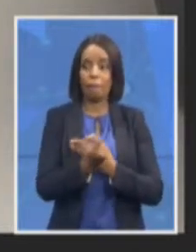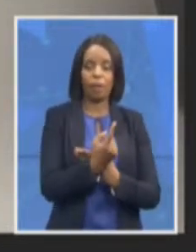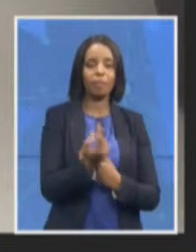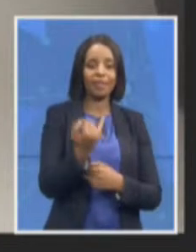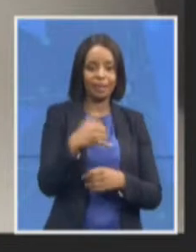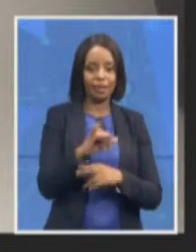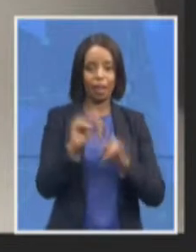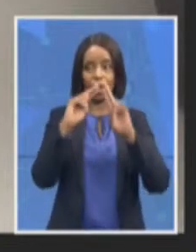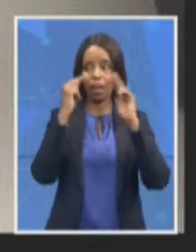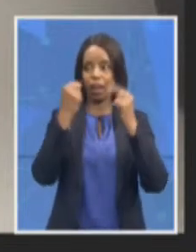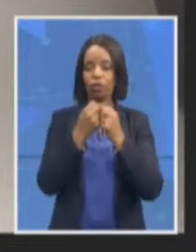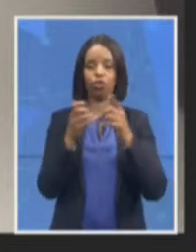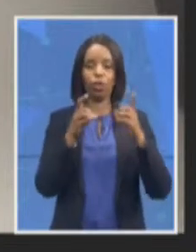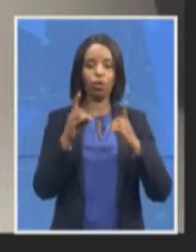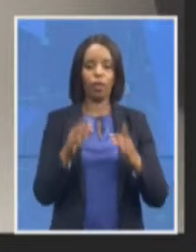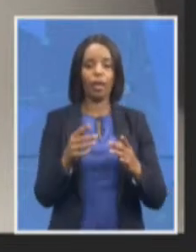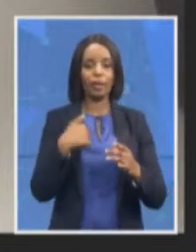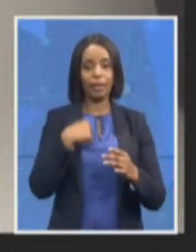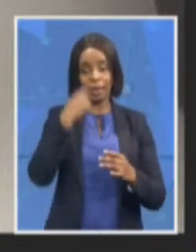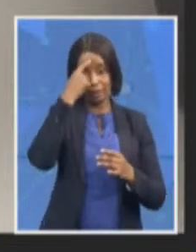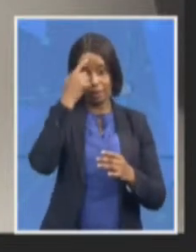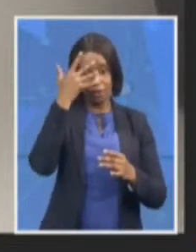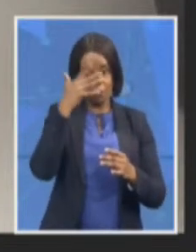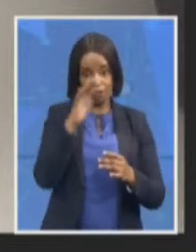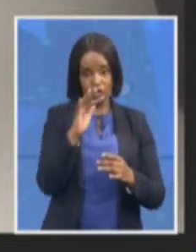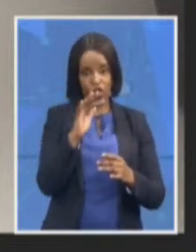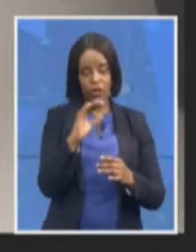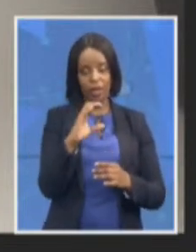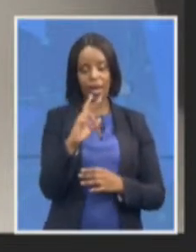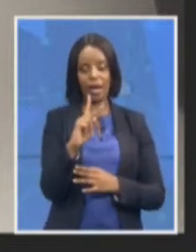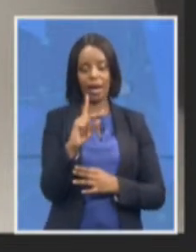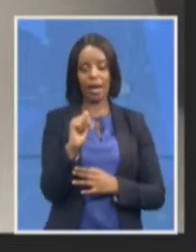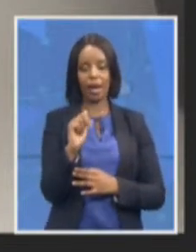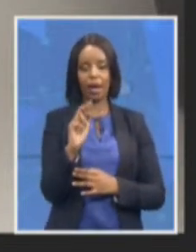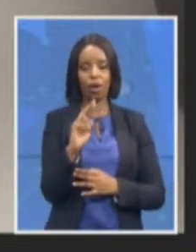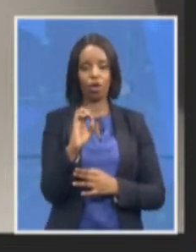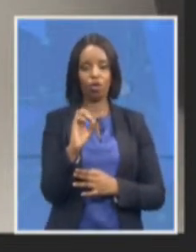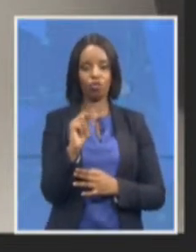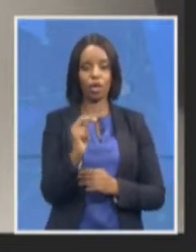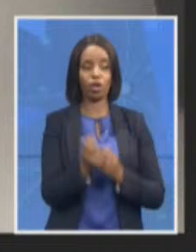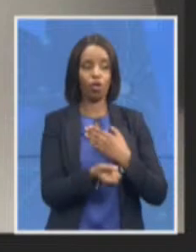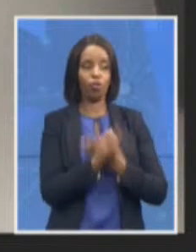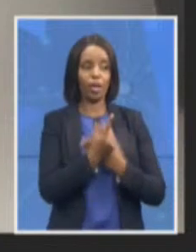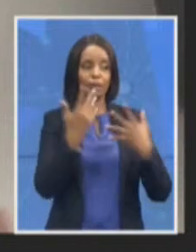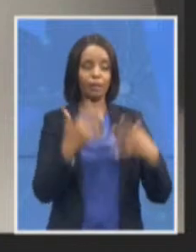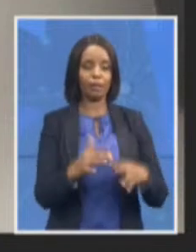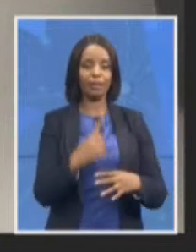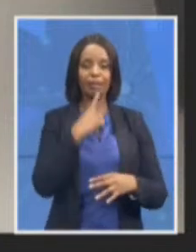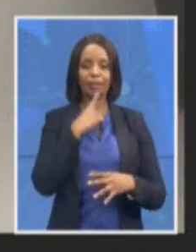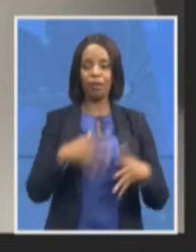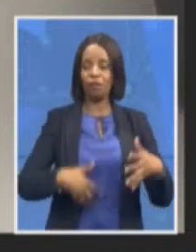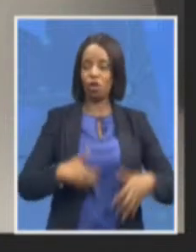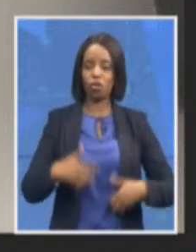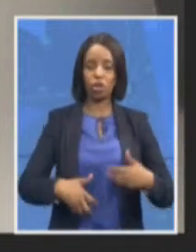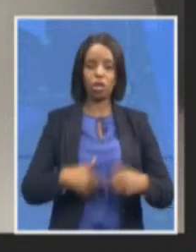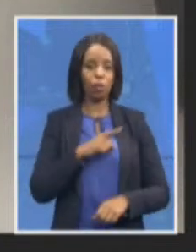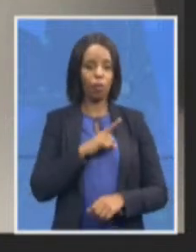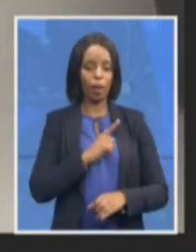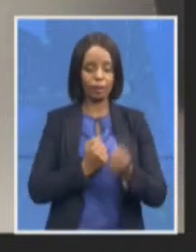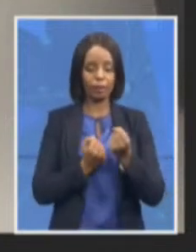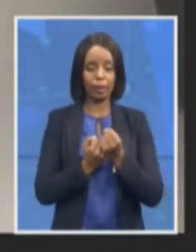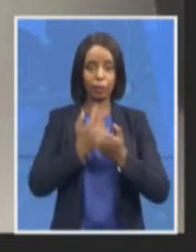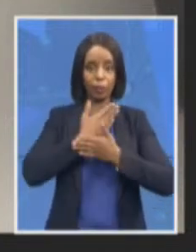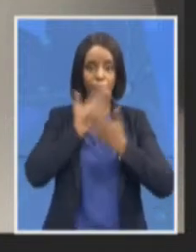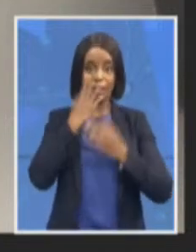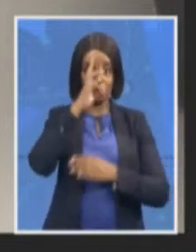raised about frustrations with support I mean remember this is happening within a bureaucratic state environment so for example